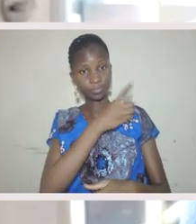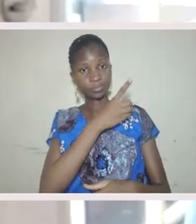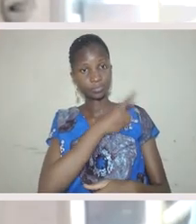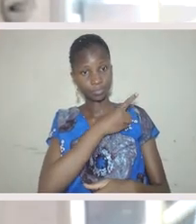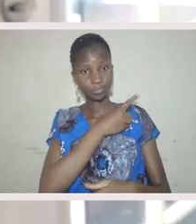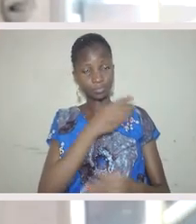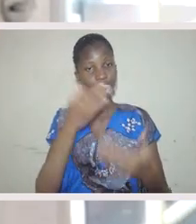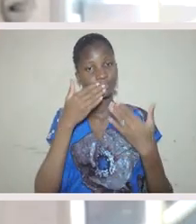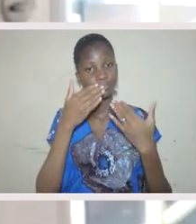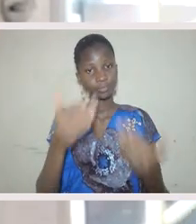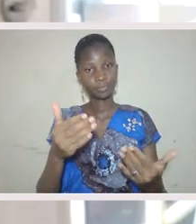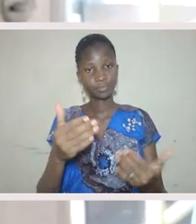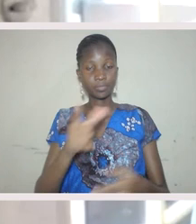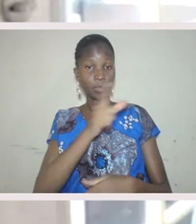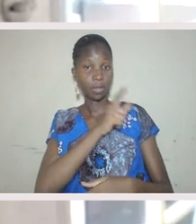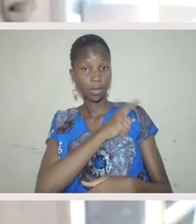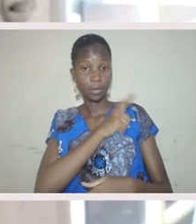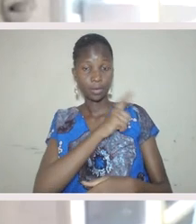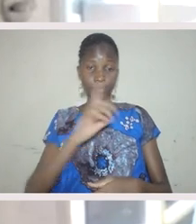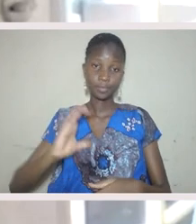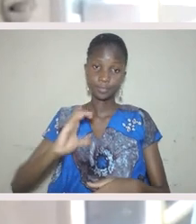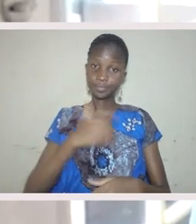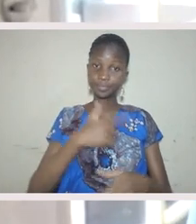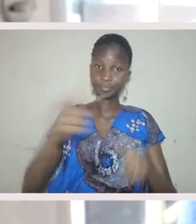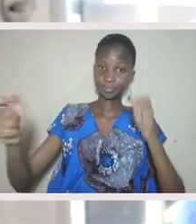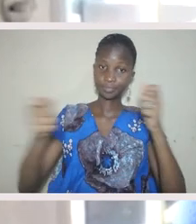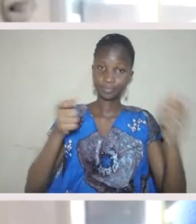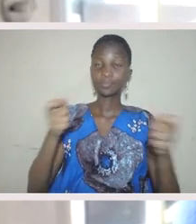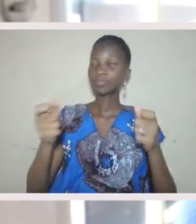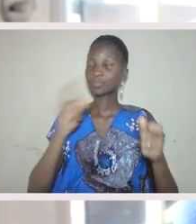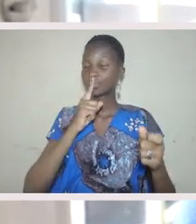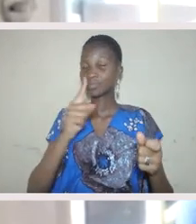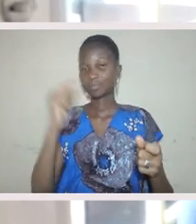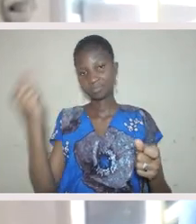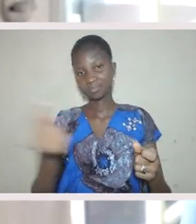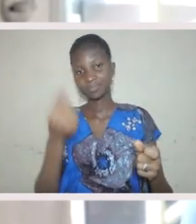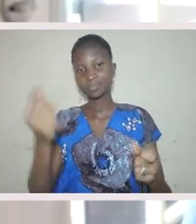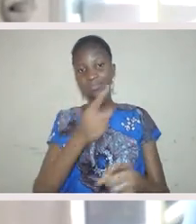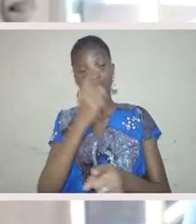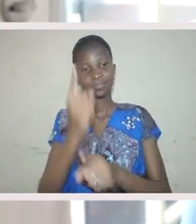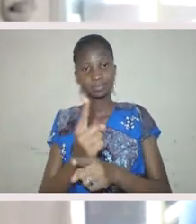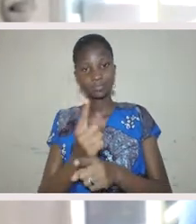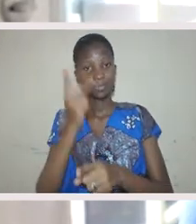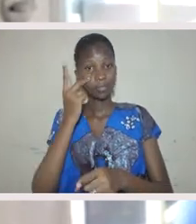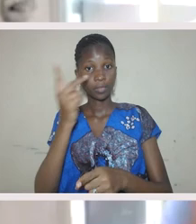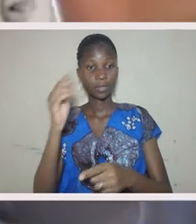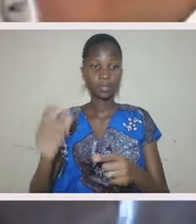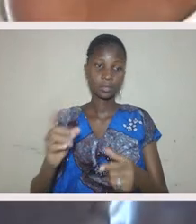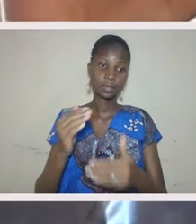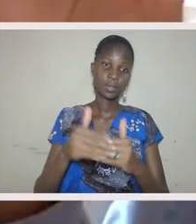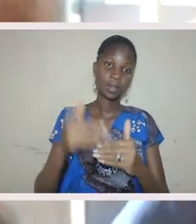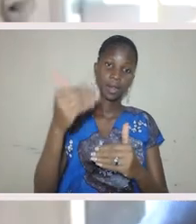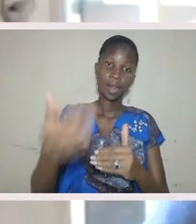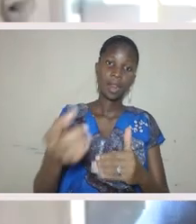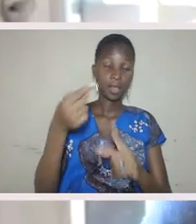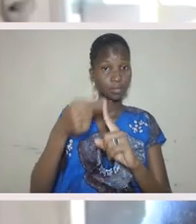Adria, Kohanat-Ya, Daisy, thank you, Laura, our host, as always, an amazing show. See